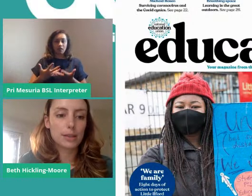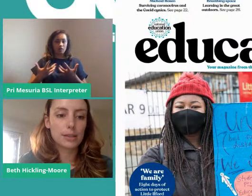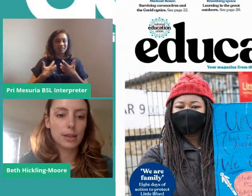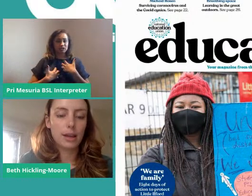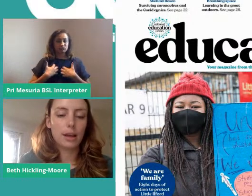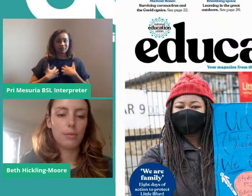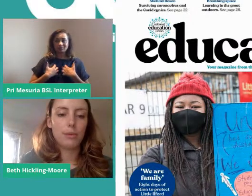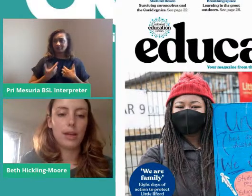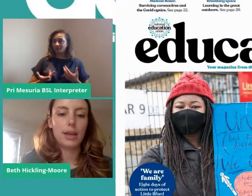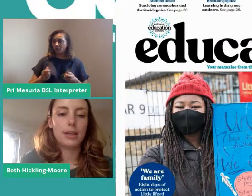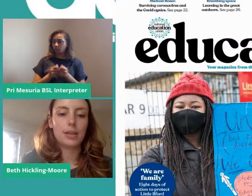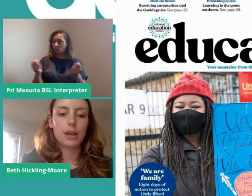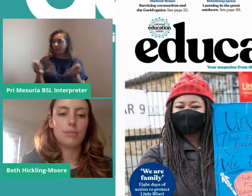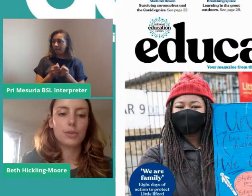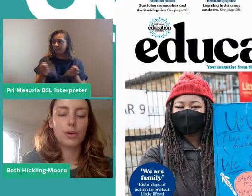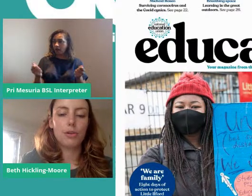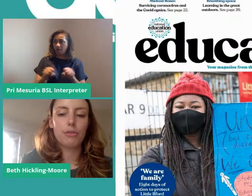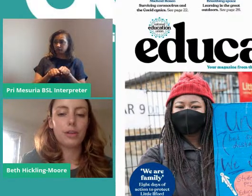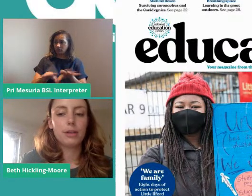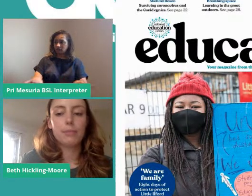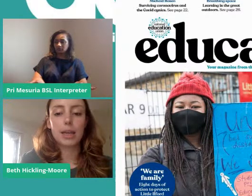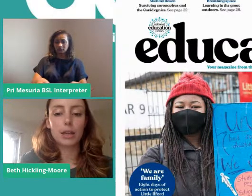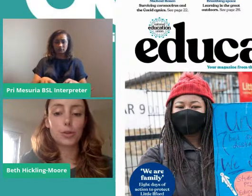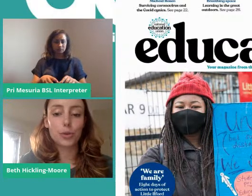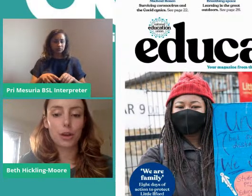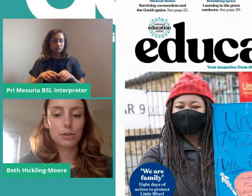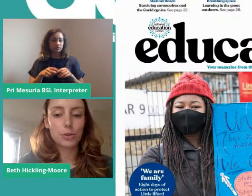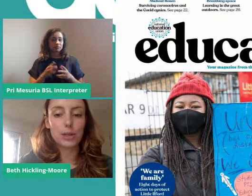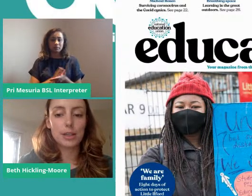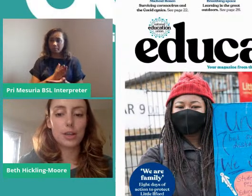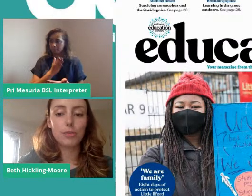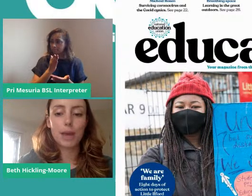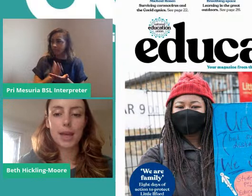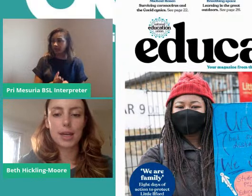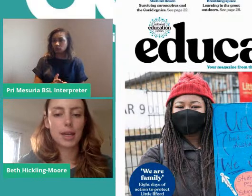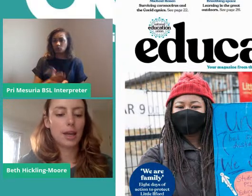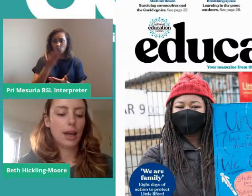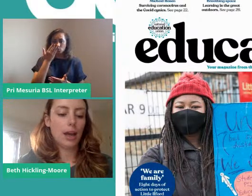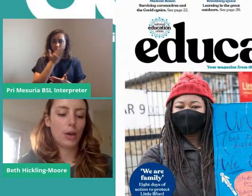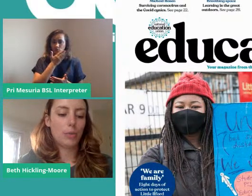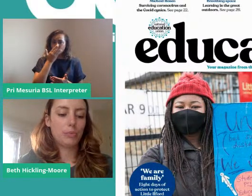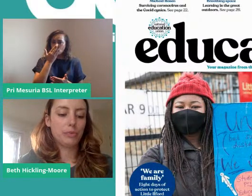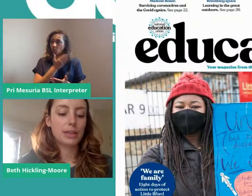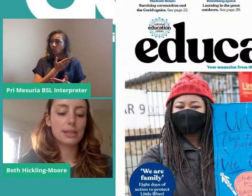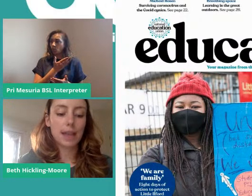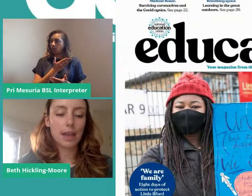from the press in terms of making sure that our school is a humane,